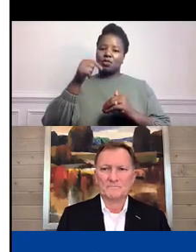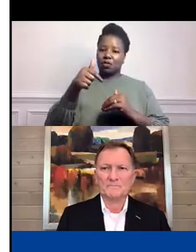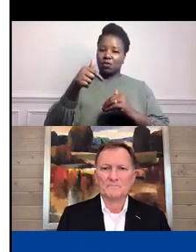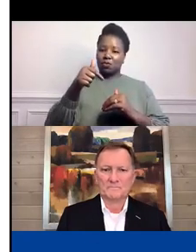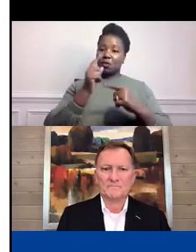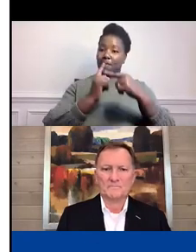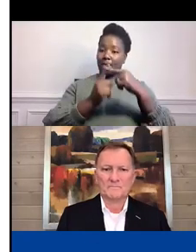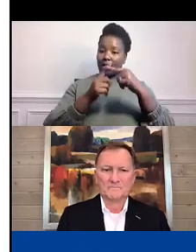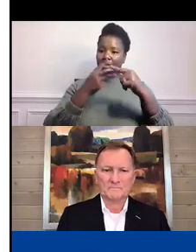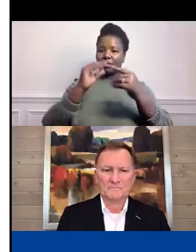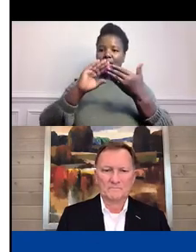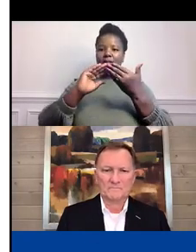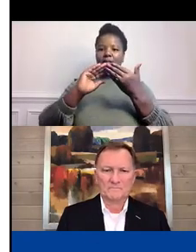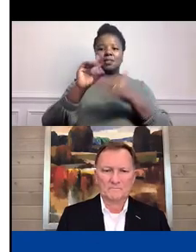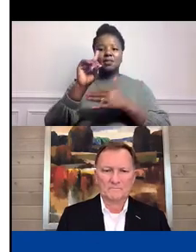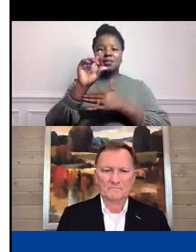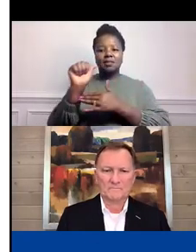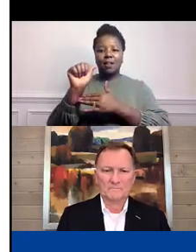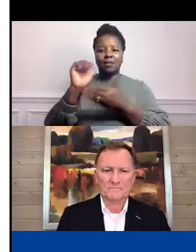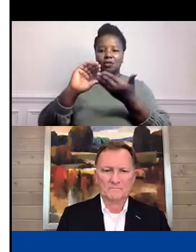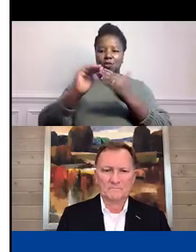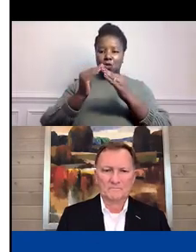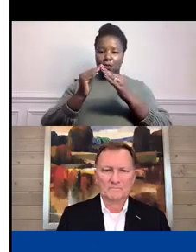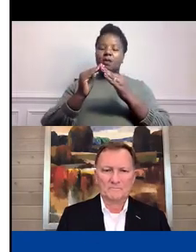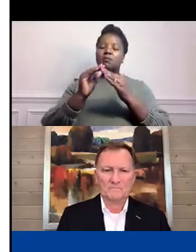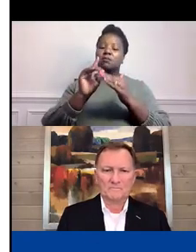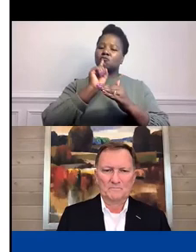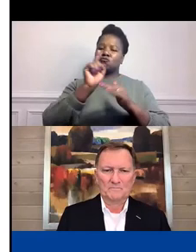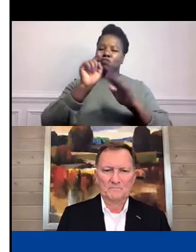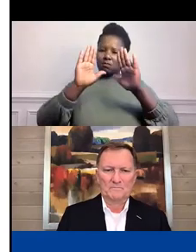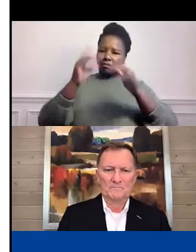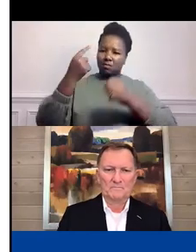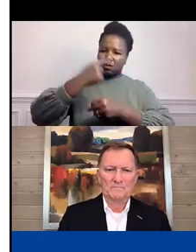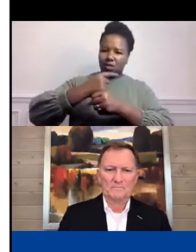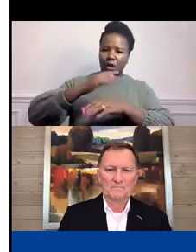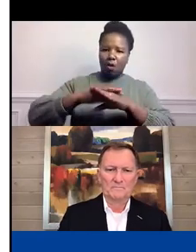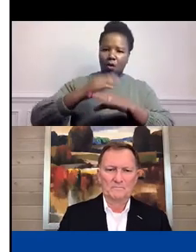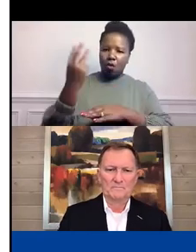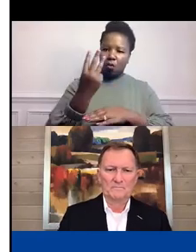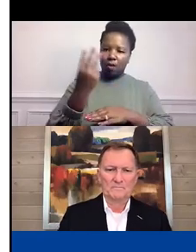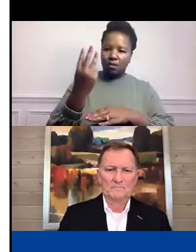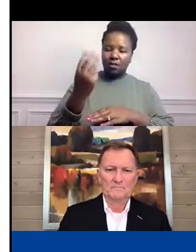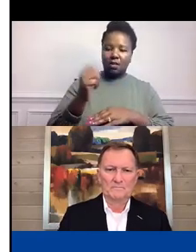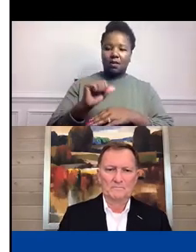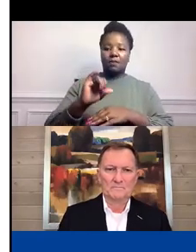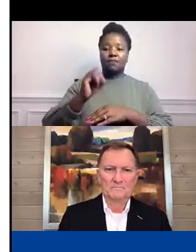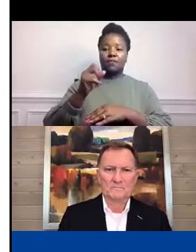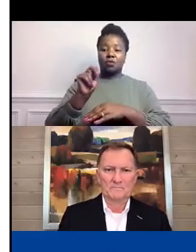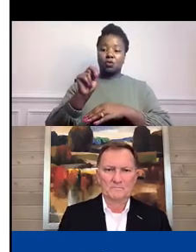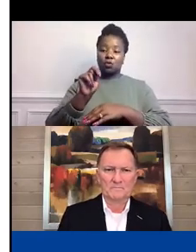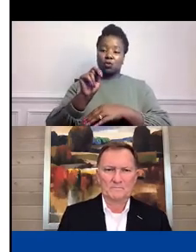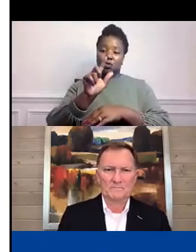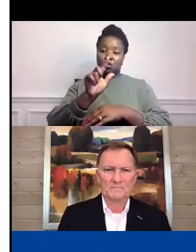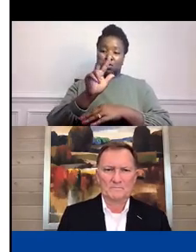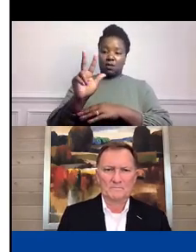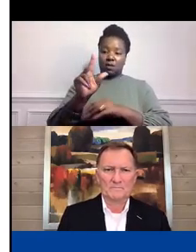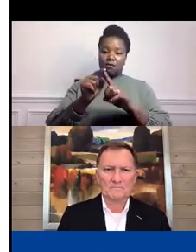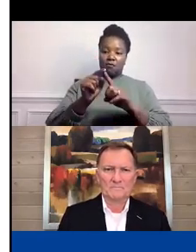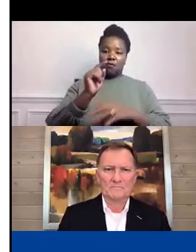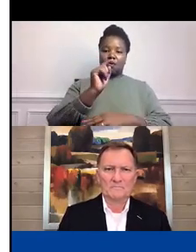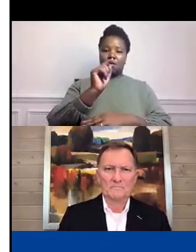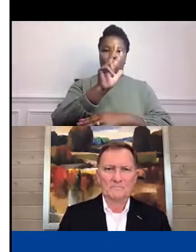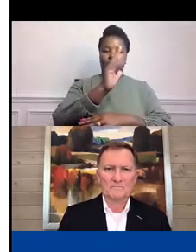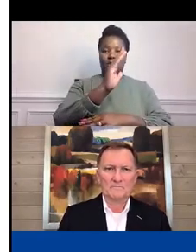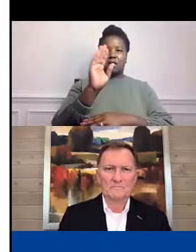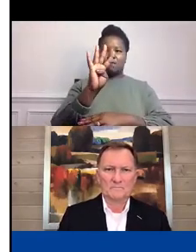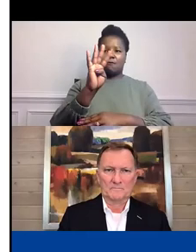think it's going to be an excellent training there. That's going to be Wednesday, June 23rd from 3 to 4.15. And hope